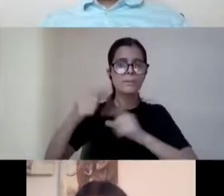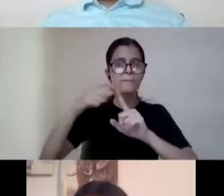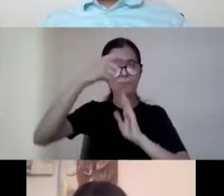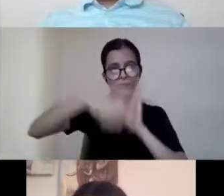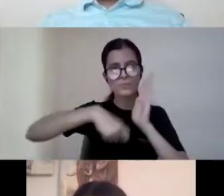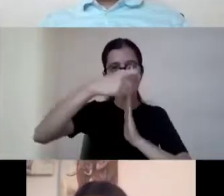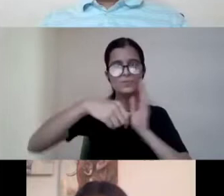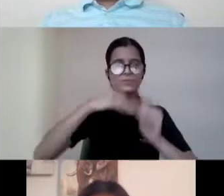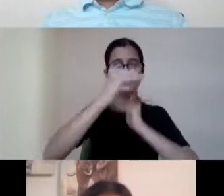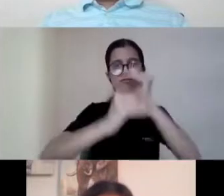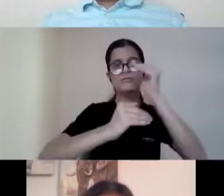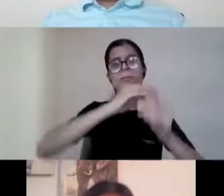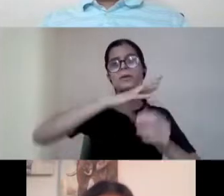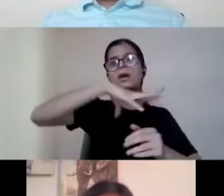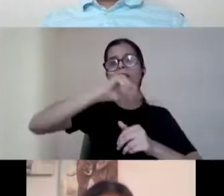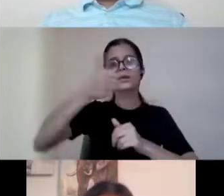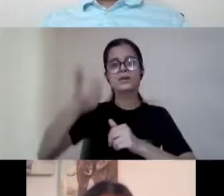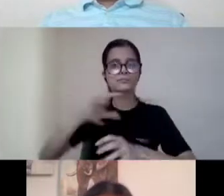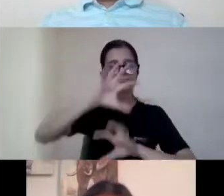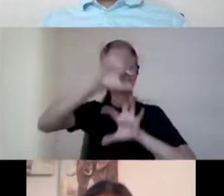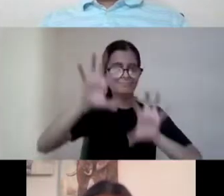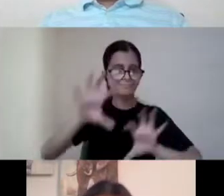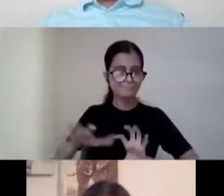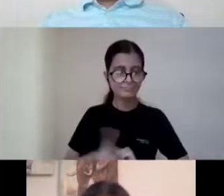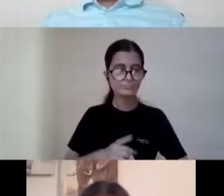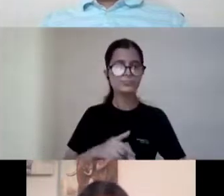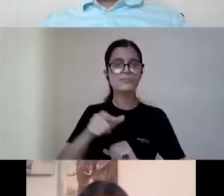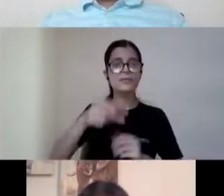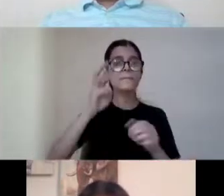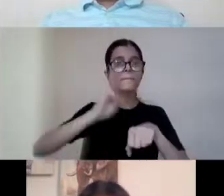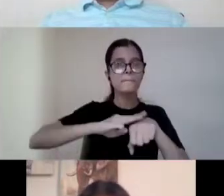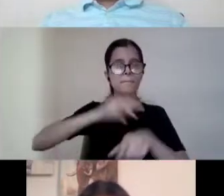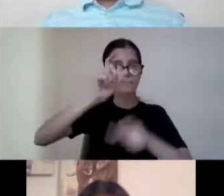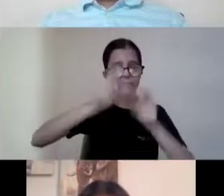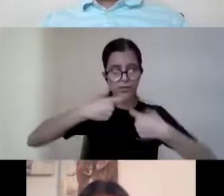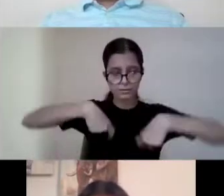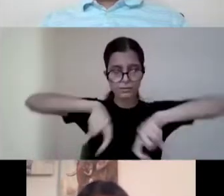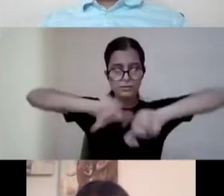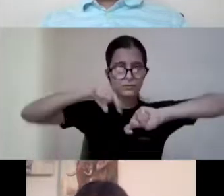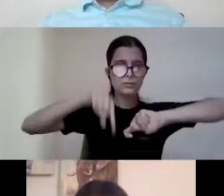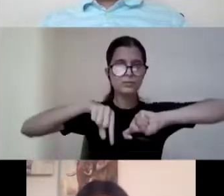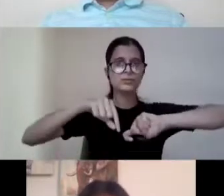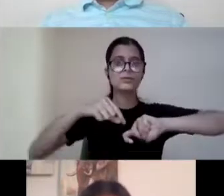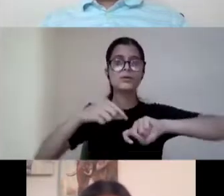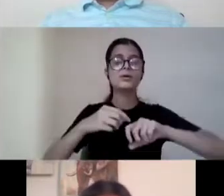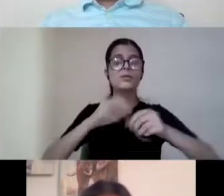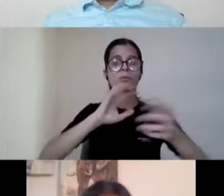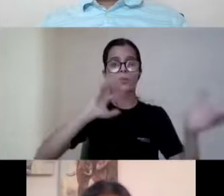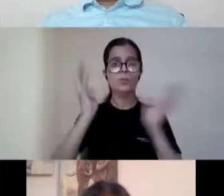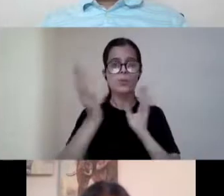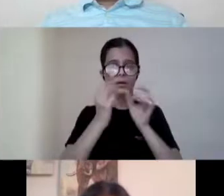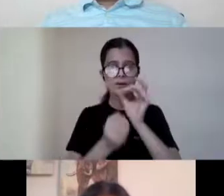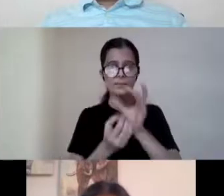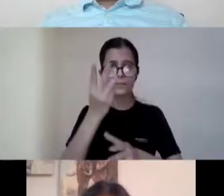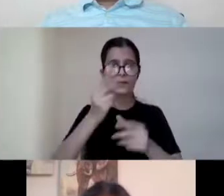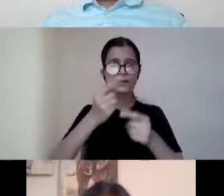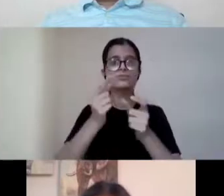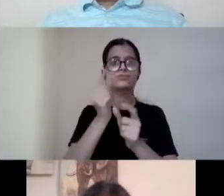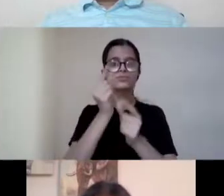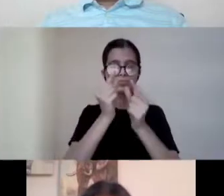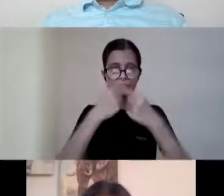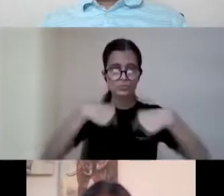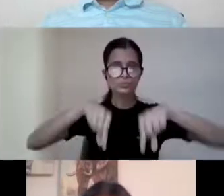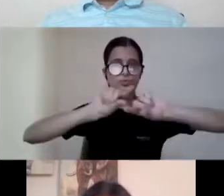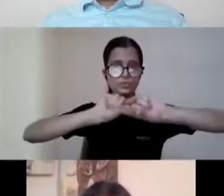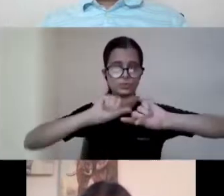in developing countries. He is a member of the executive committee of the world blind union and is the managing